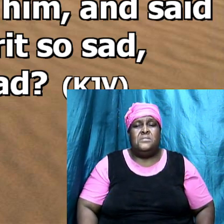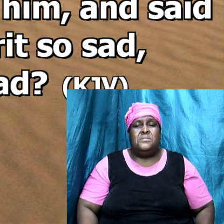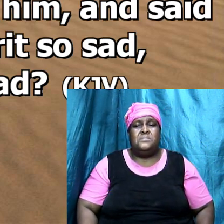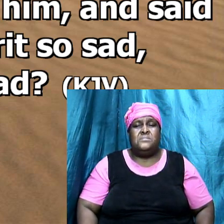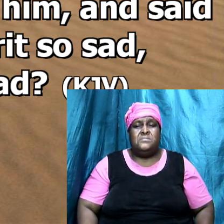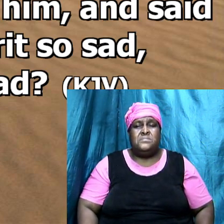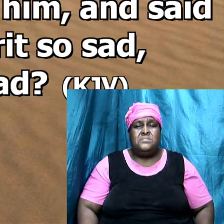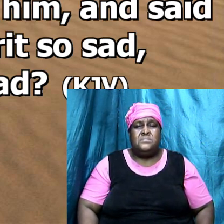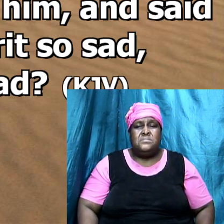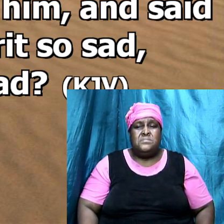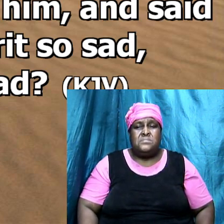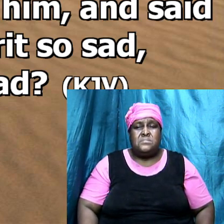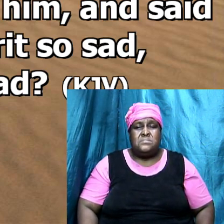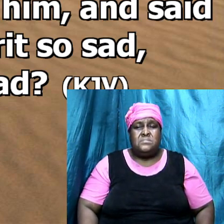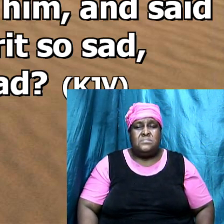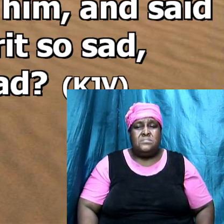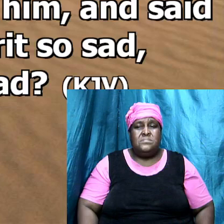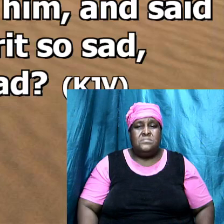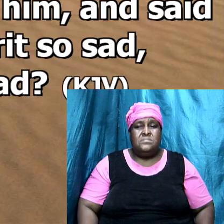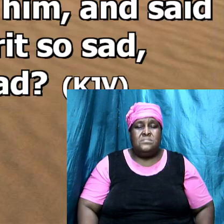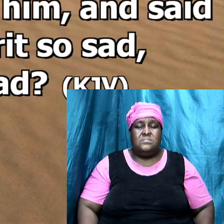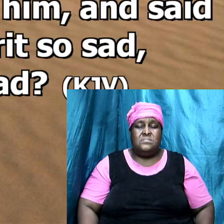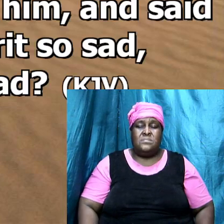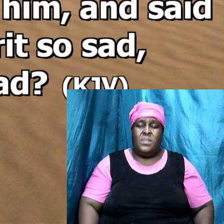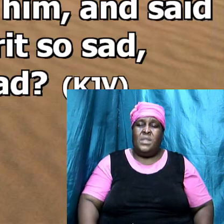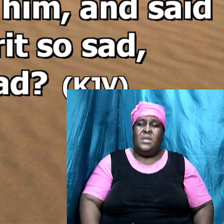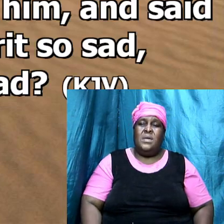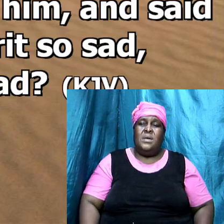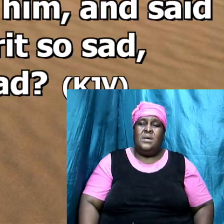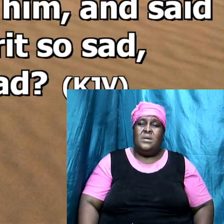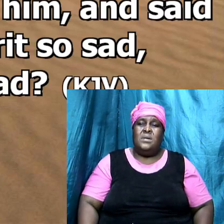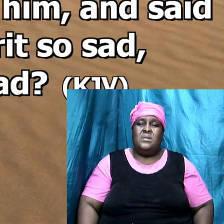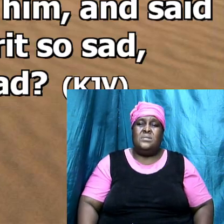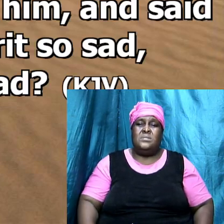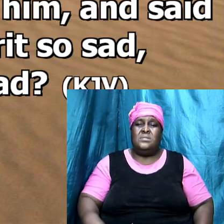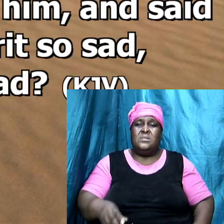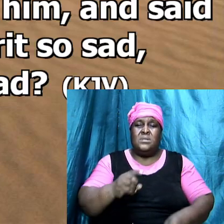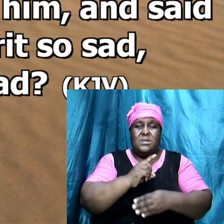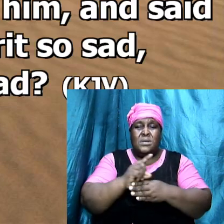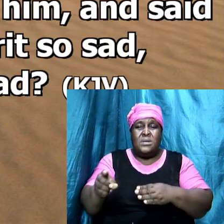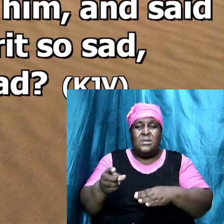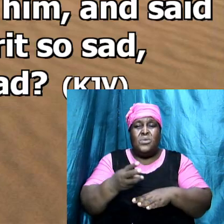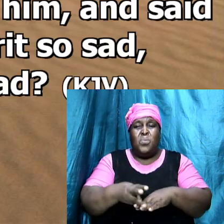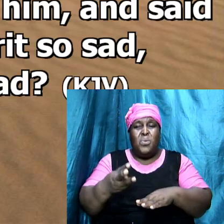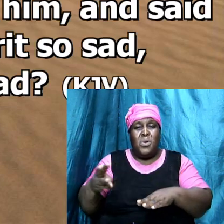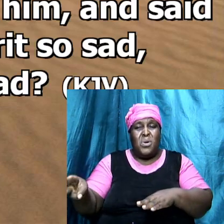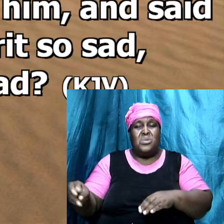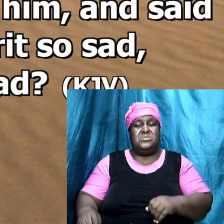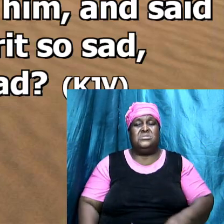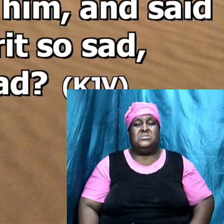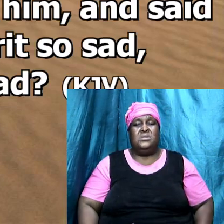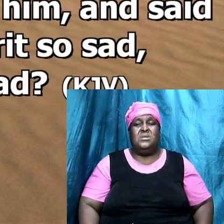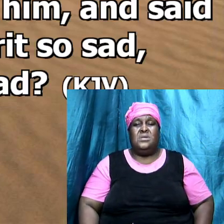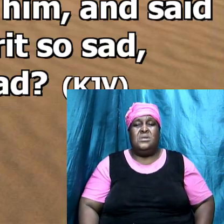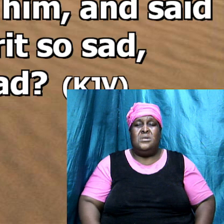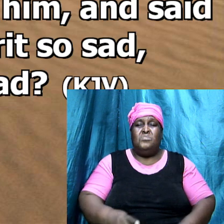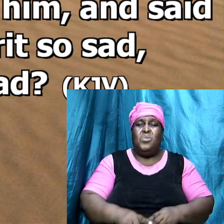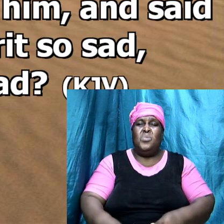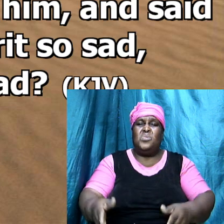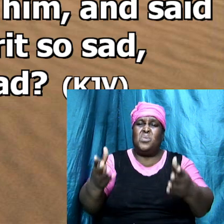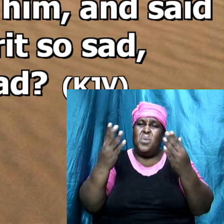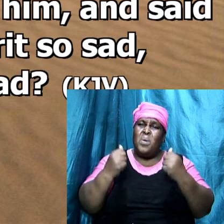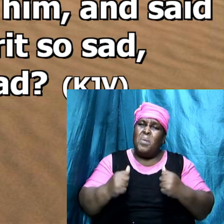made up in his mind and the bible said that he did worse than all his predecessors but then he came and